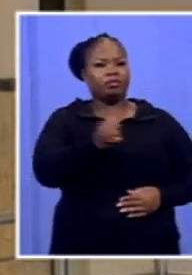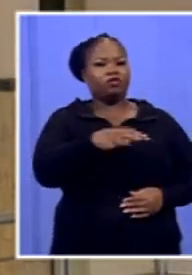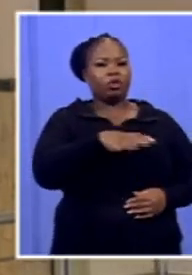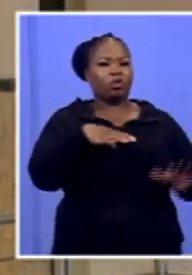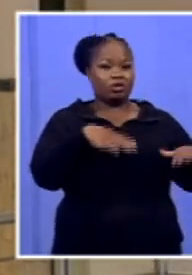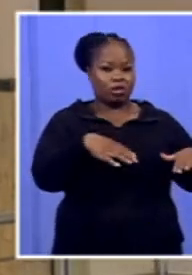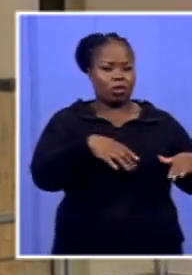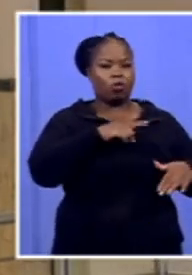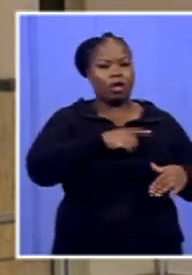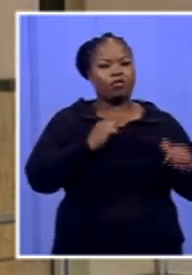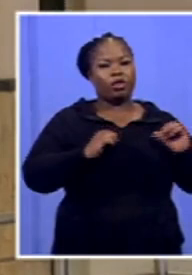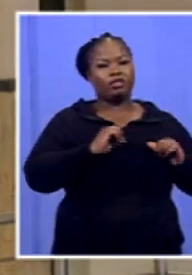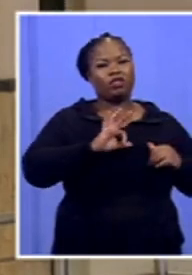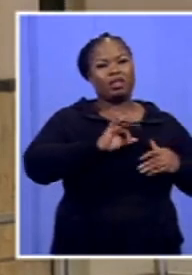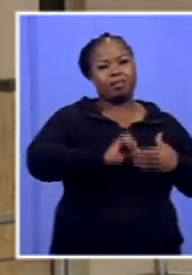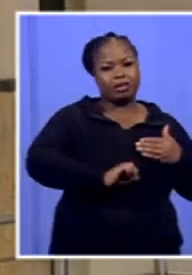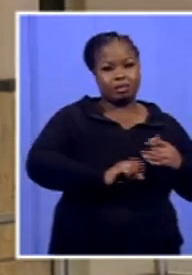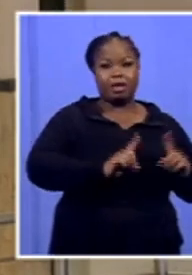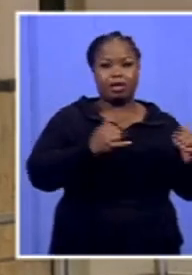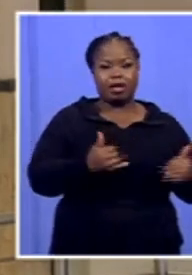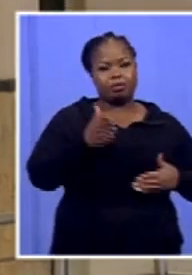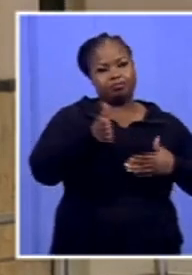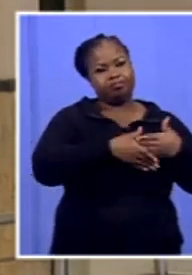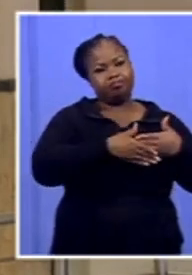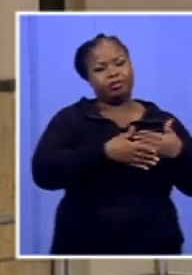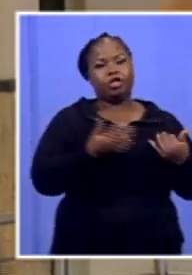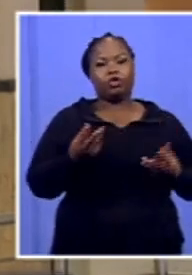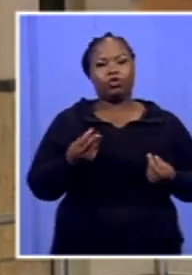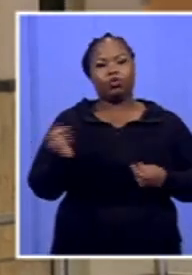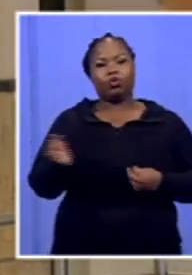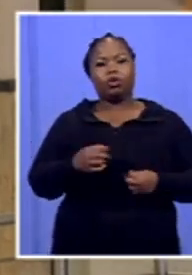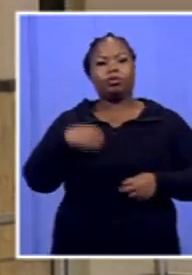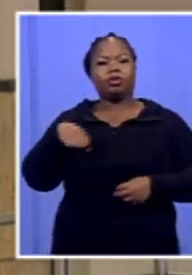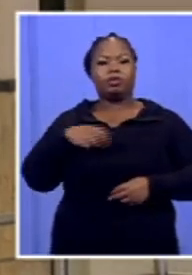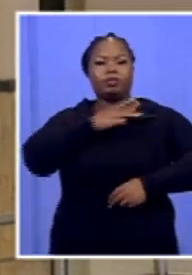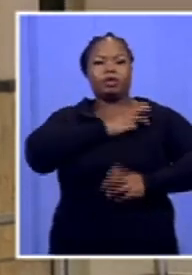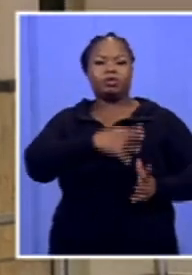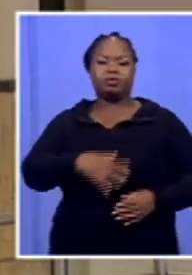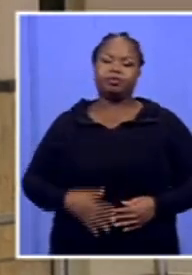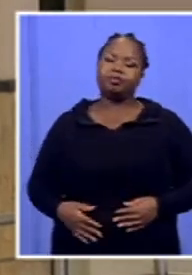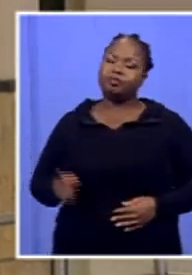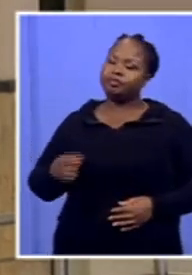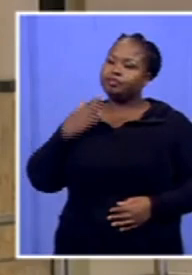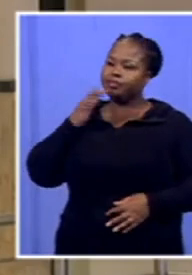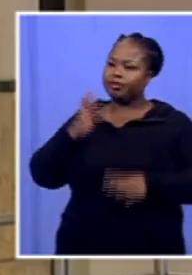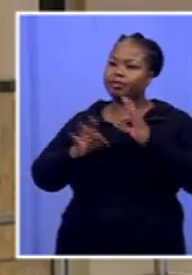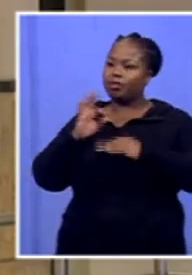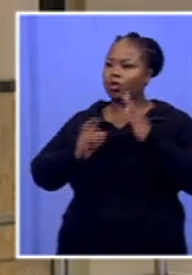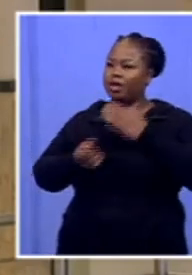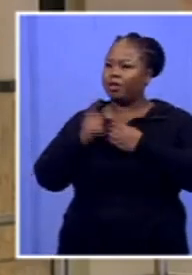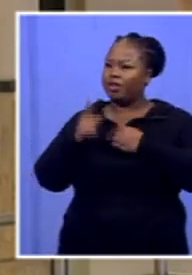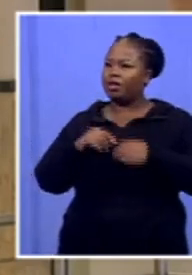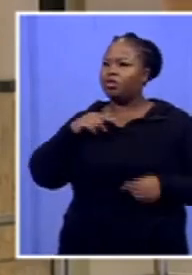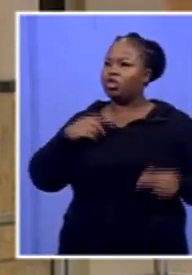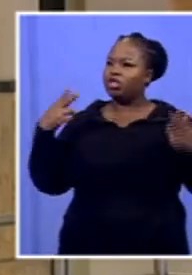acted for three months. So now the position is closed, now we have a new MM. Mr. Masilele, just talk to us about also the incident that has happened there. Why were